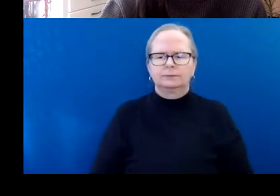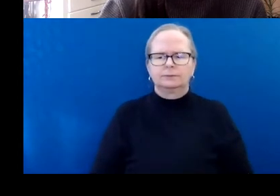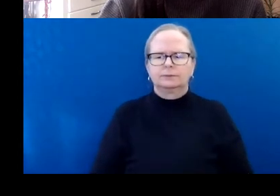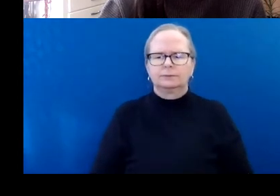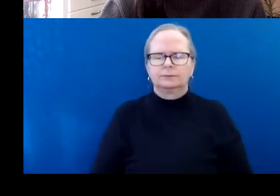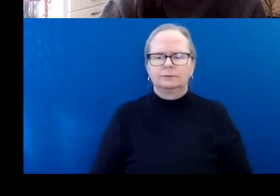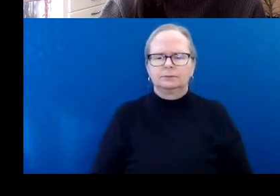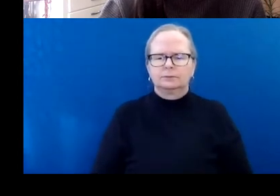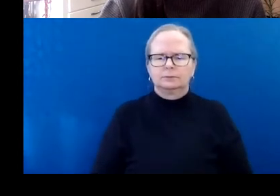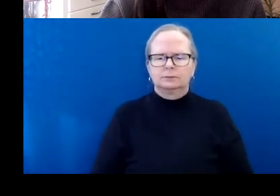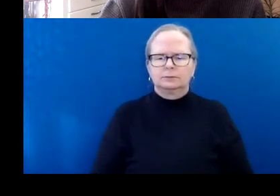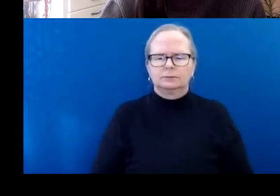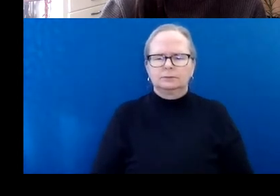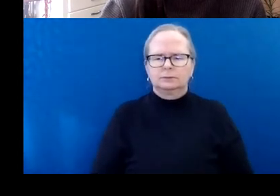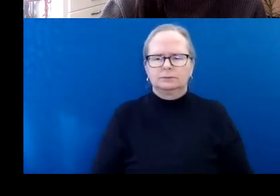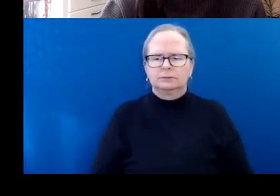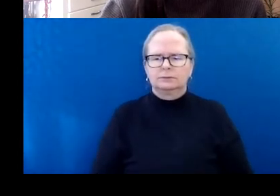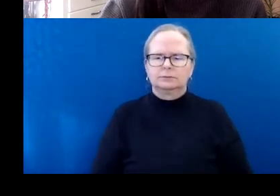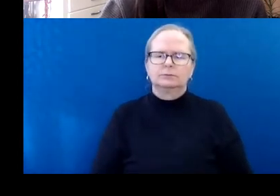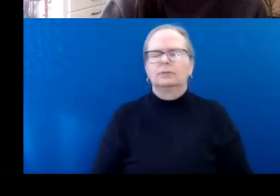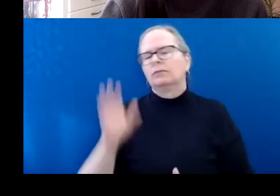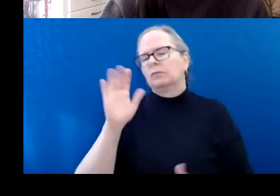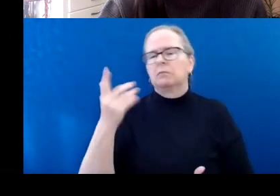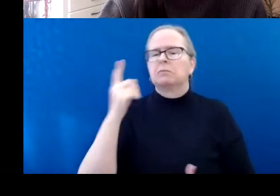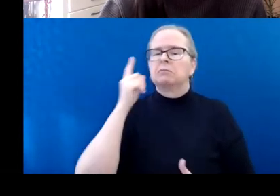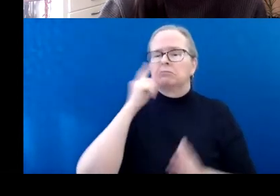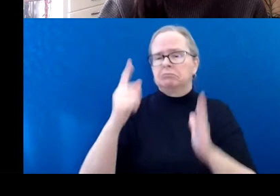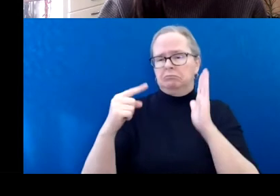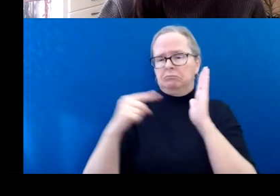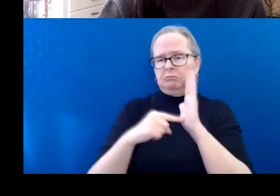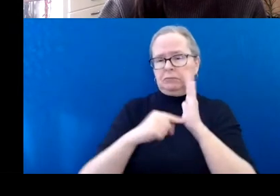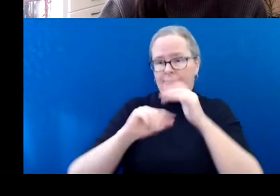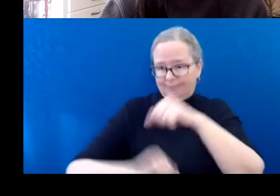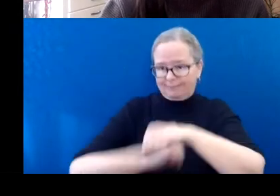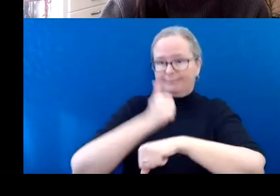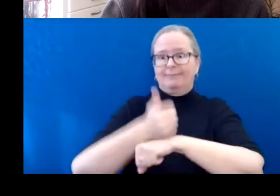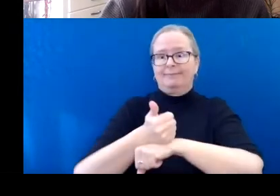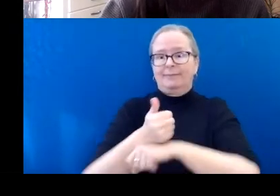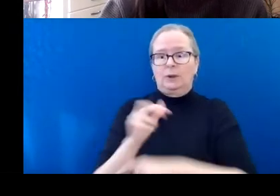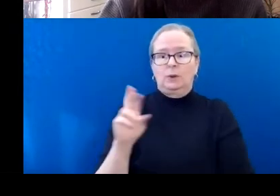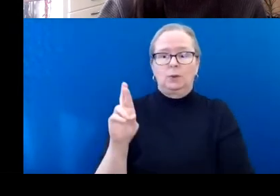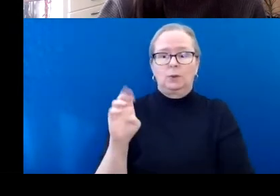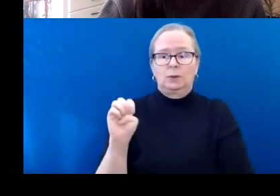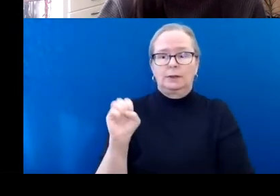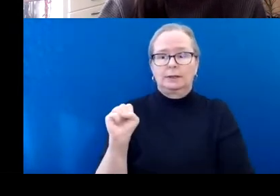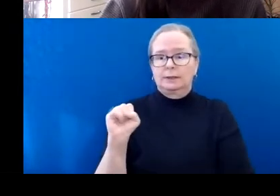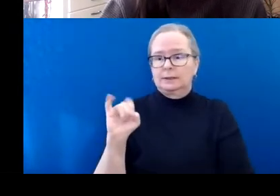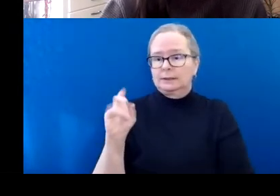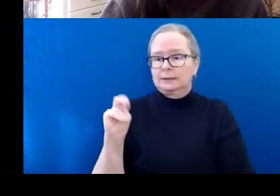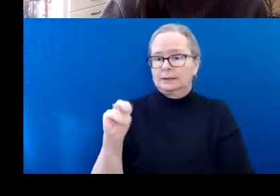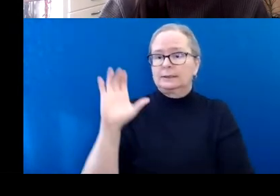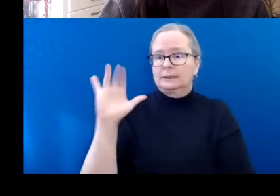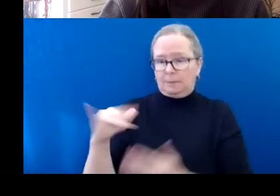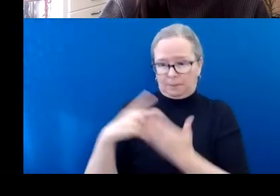An example could be a residency program that your band has been invited to participate in. The opportunity